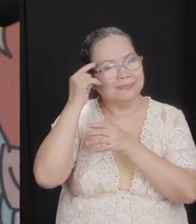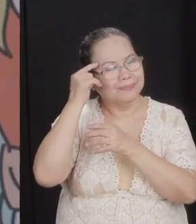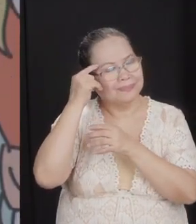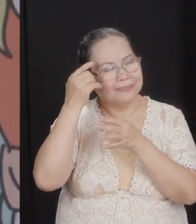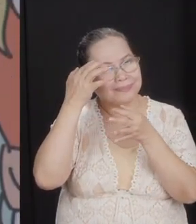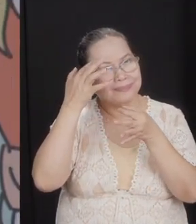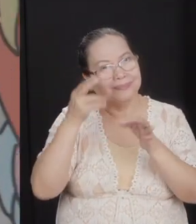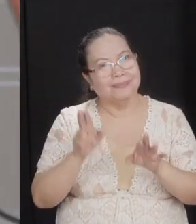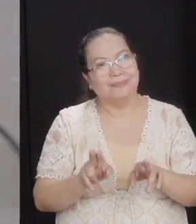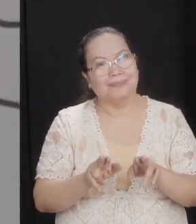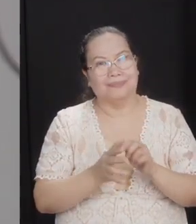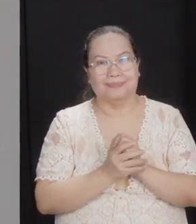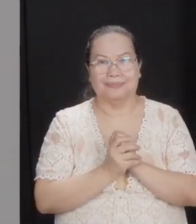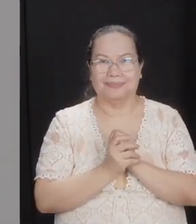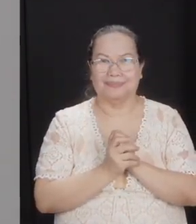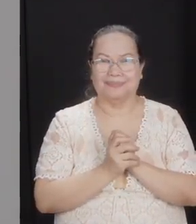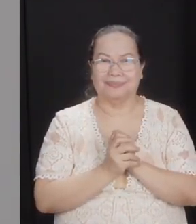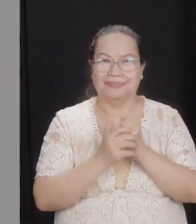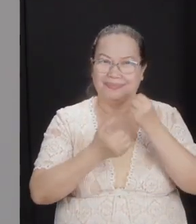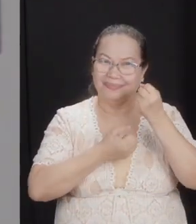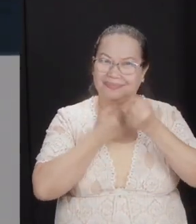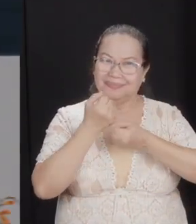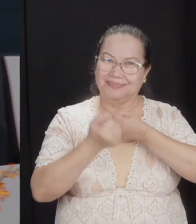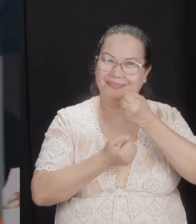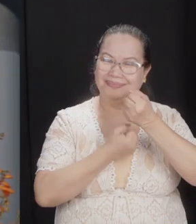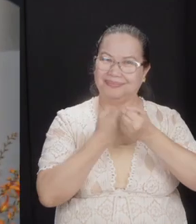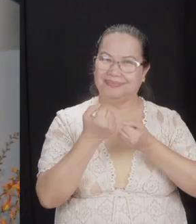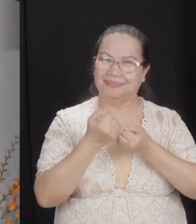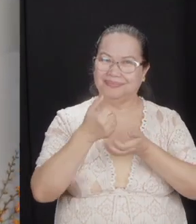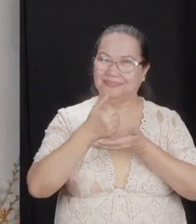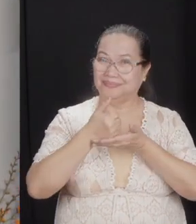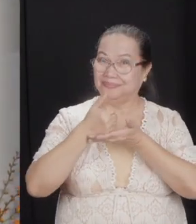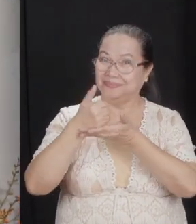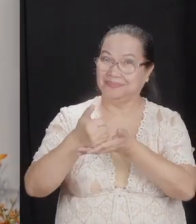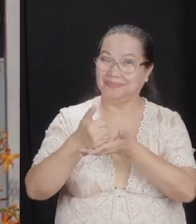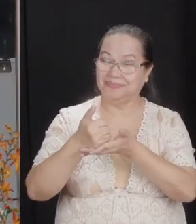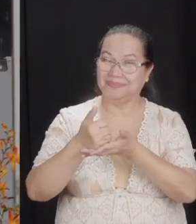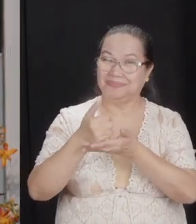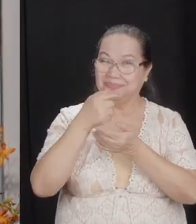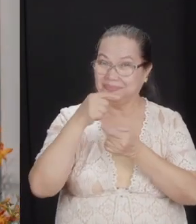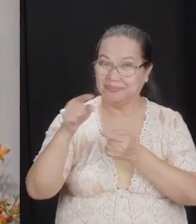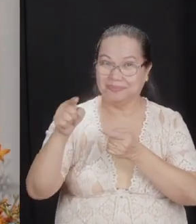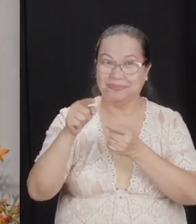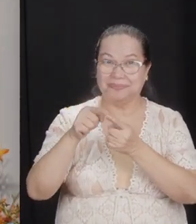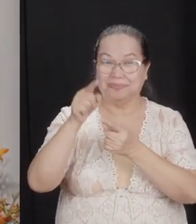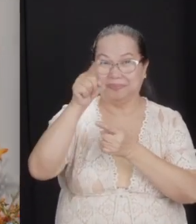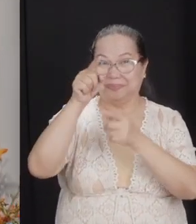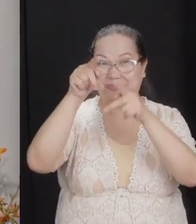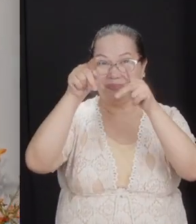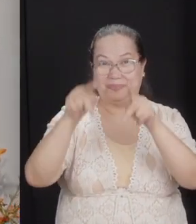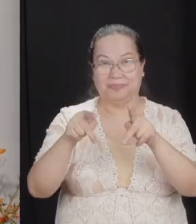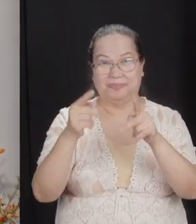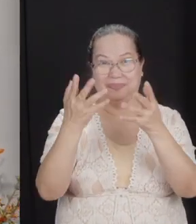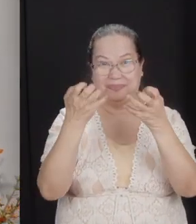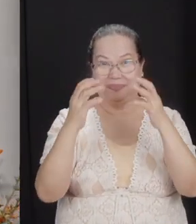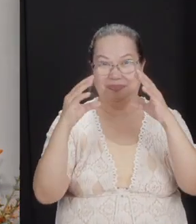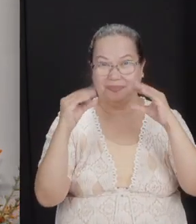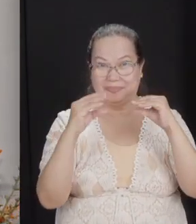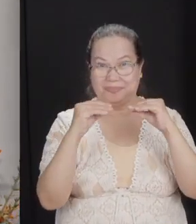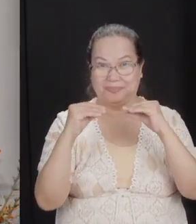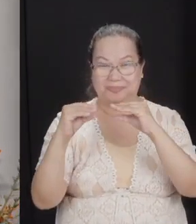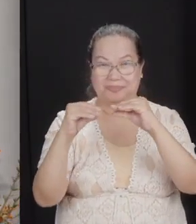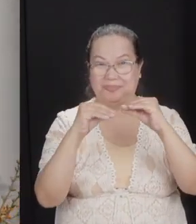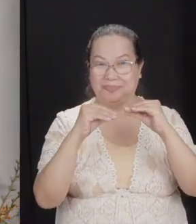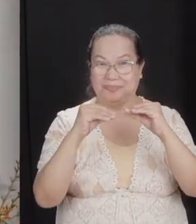What is that? Sacrificial help. When you go to someone that you want to talk with and you're actually